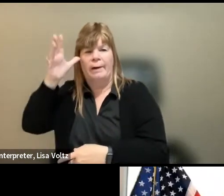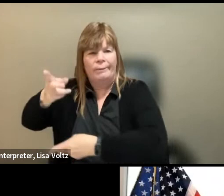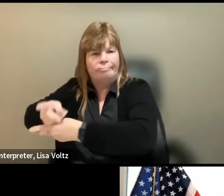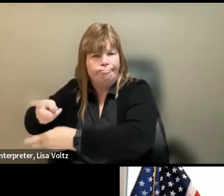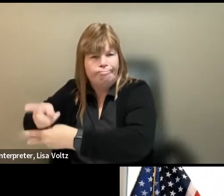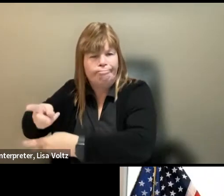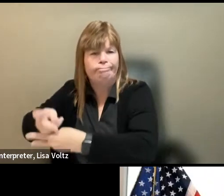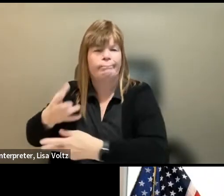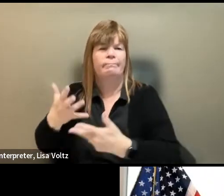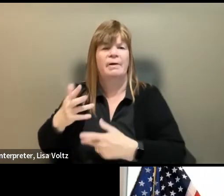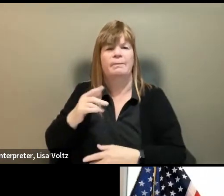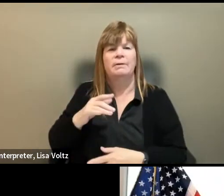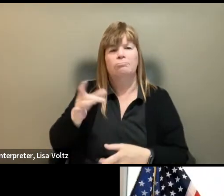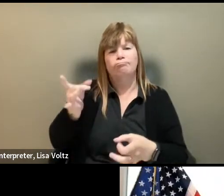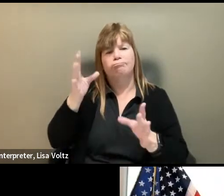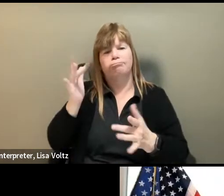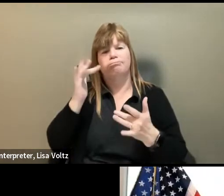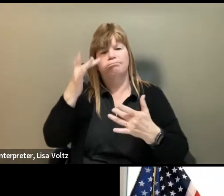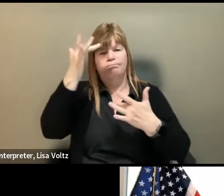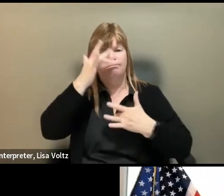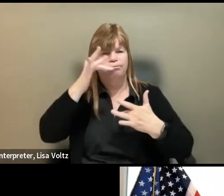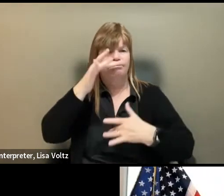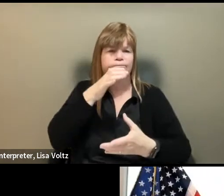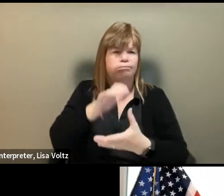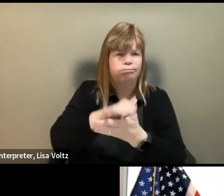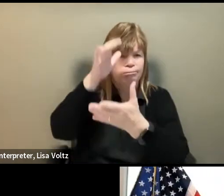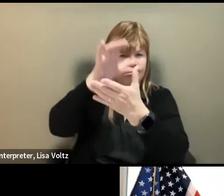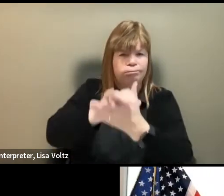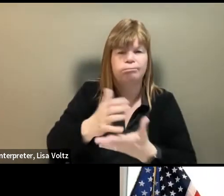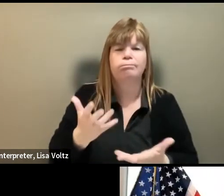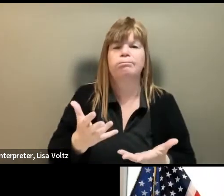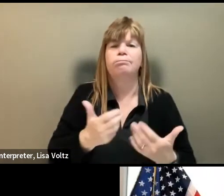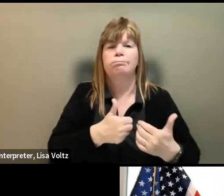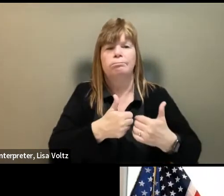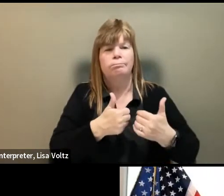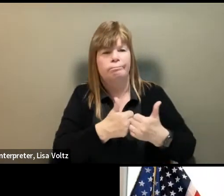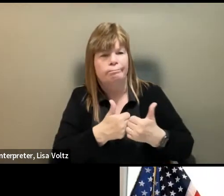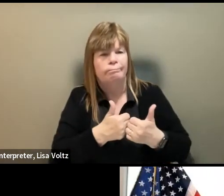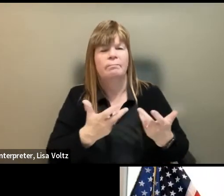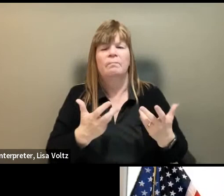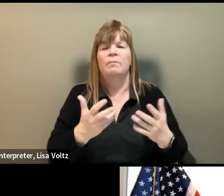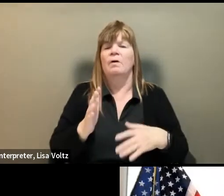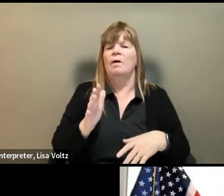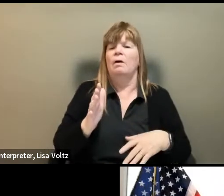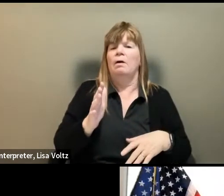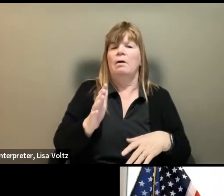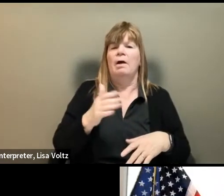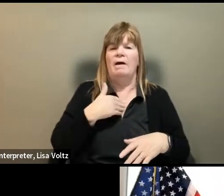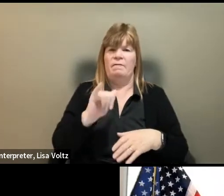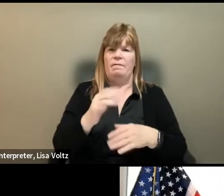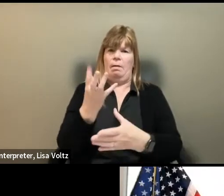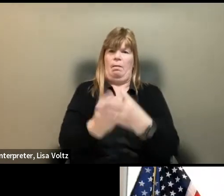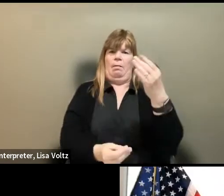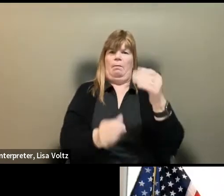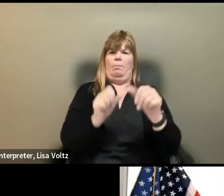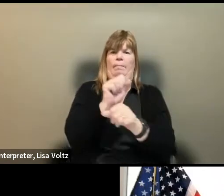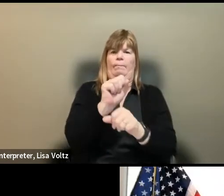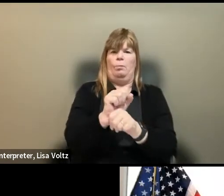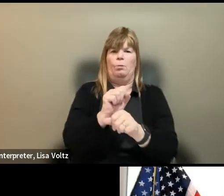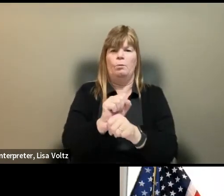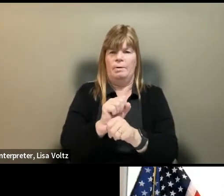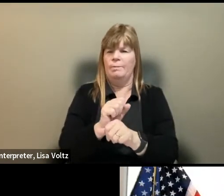a seriously ill spouse, etc. And having that gap on the employment gap of employment can make reentering